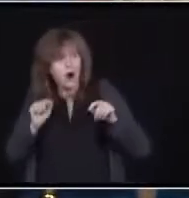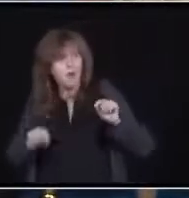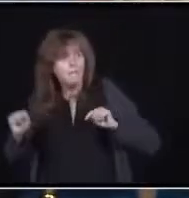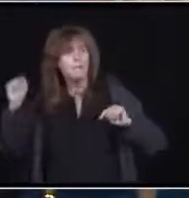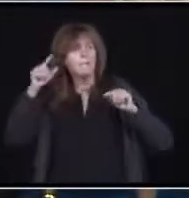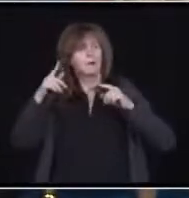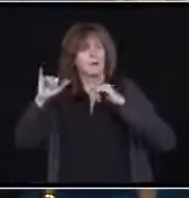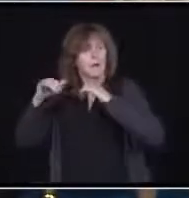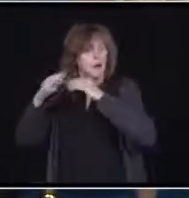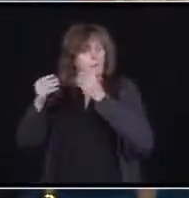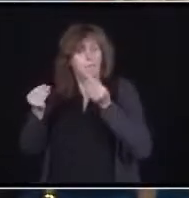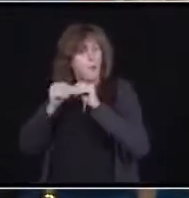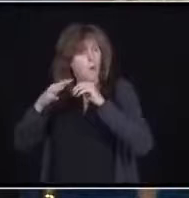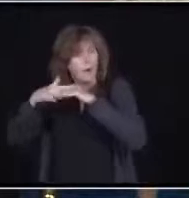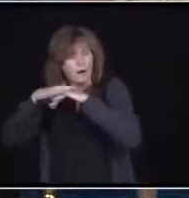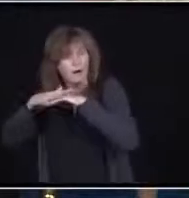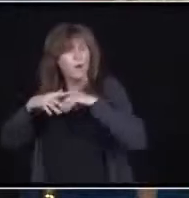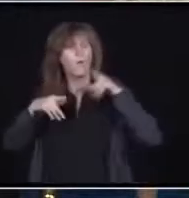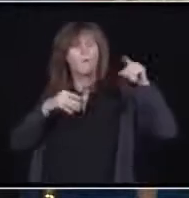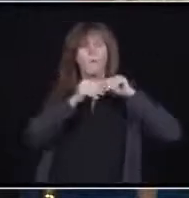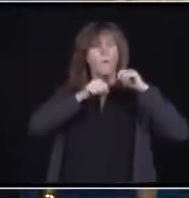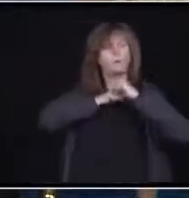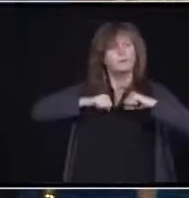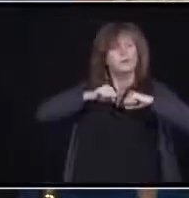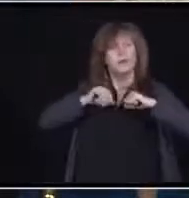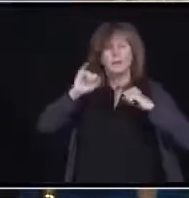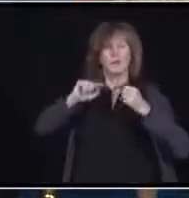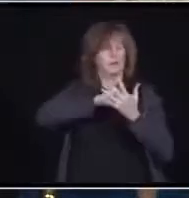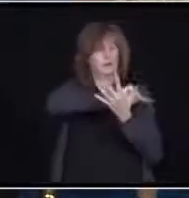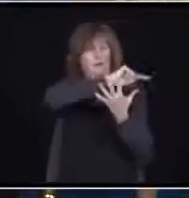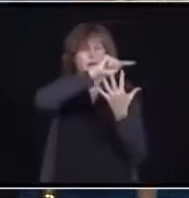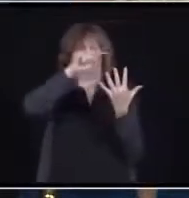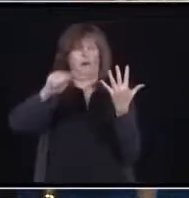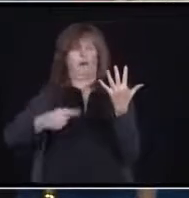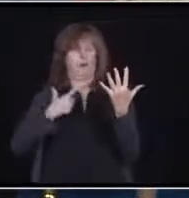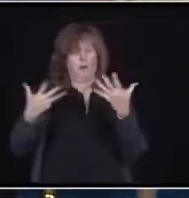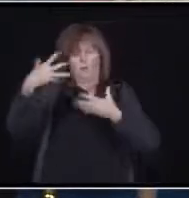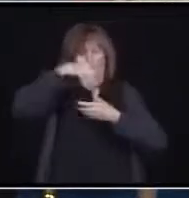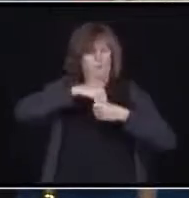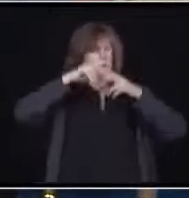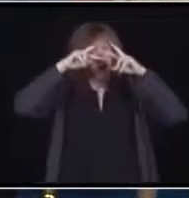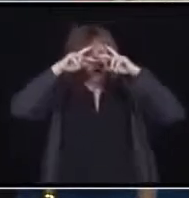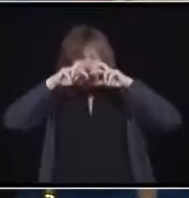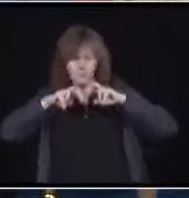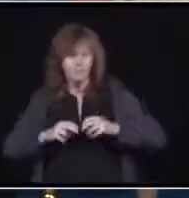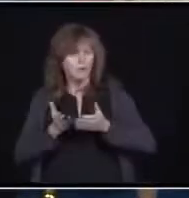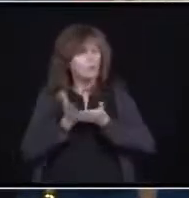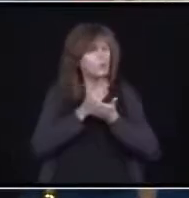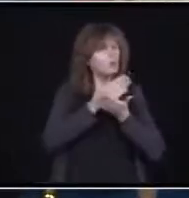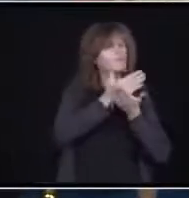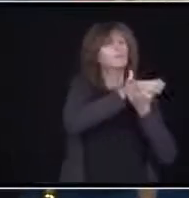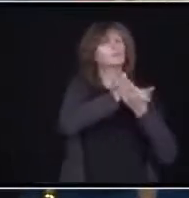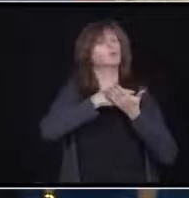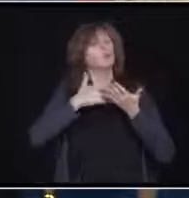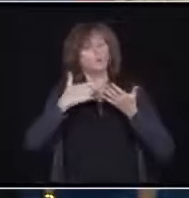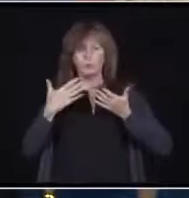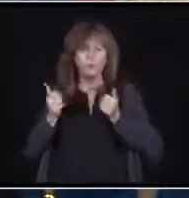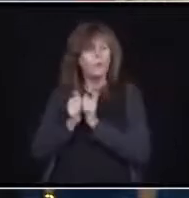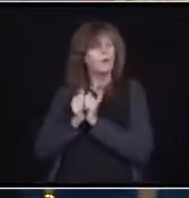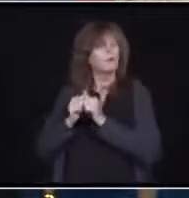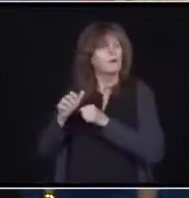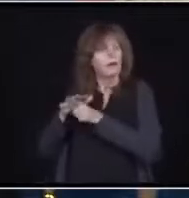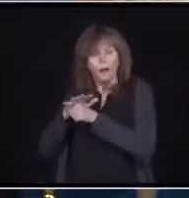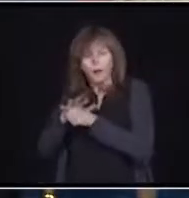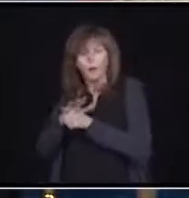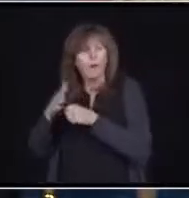factors all play into giving the recommendations and then we get those ones, we continually review those with the local medical officer of health and their